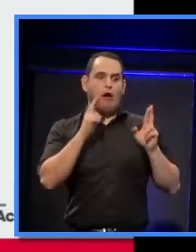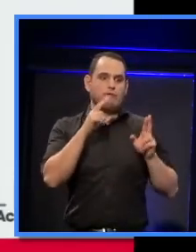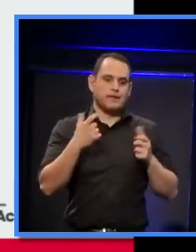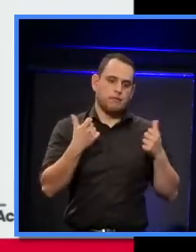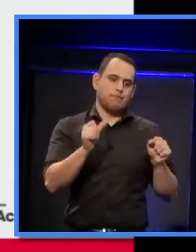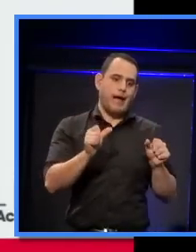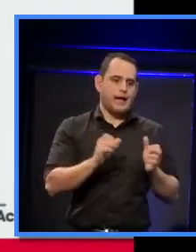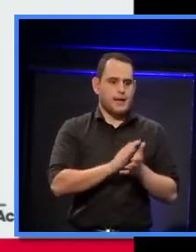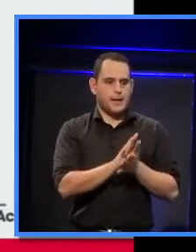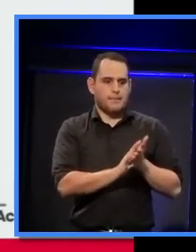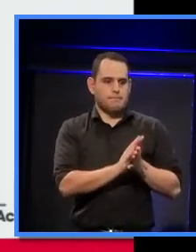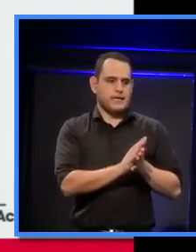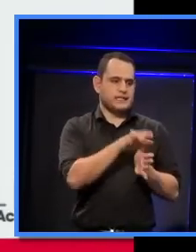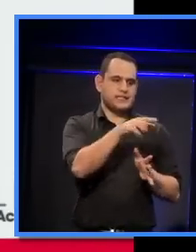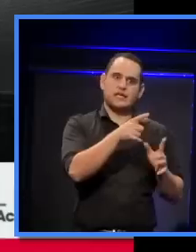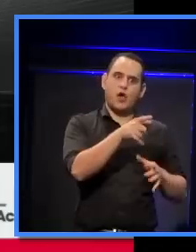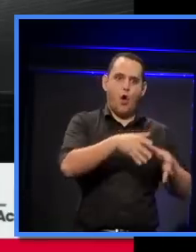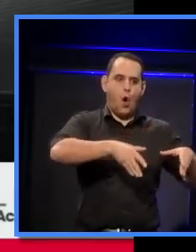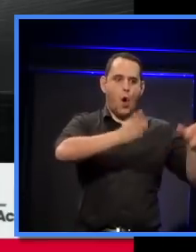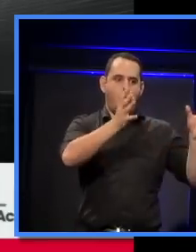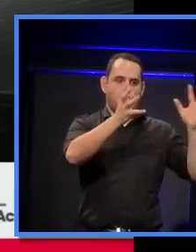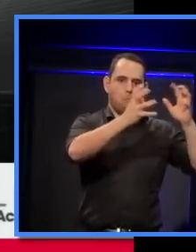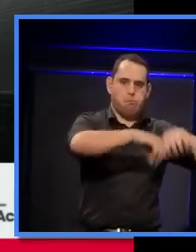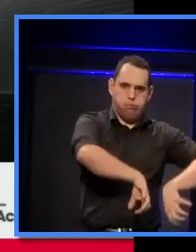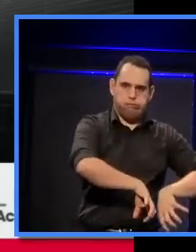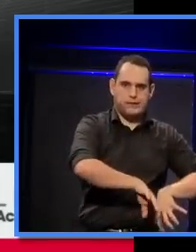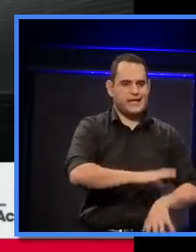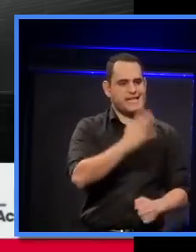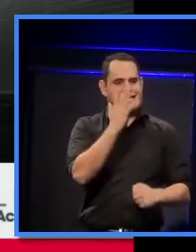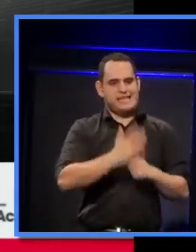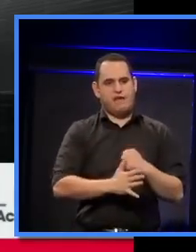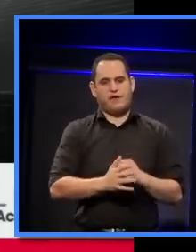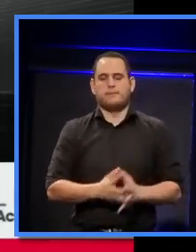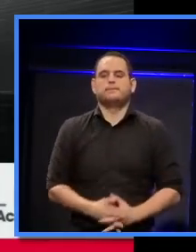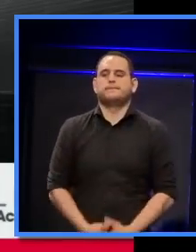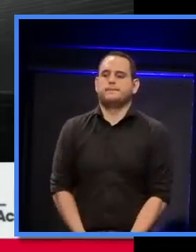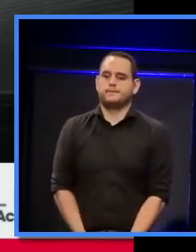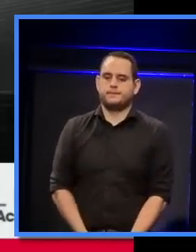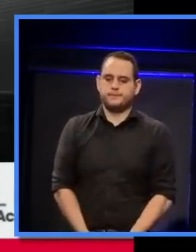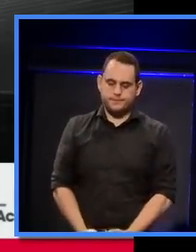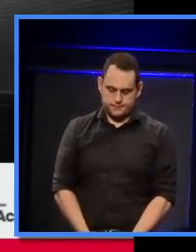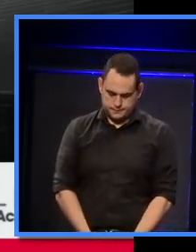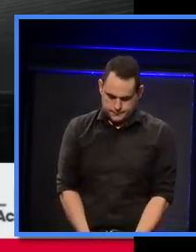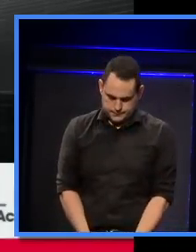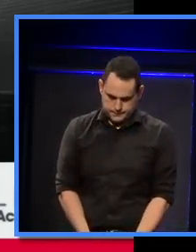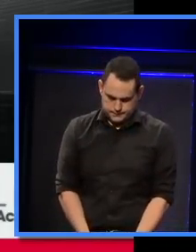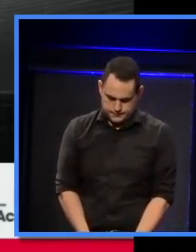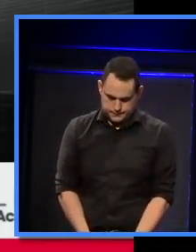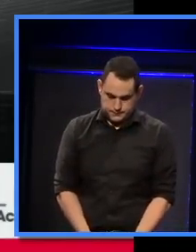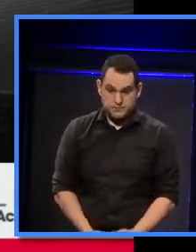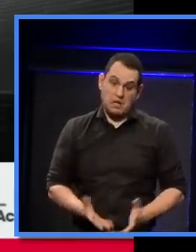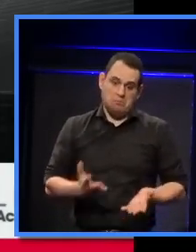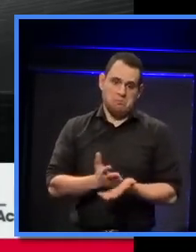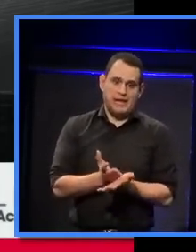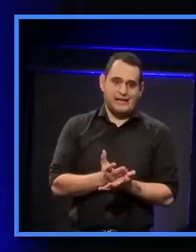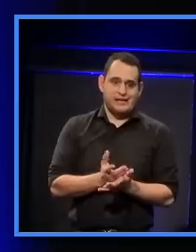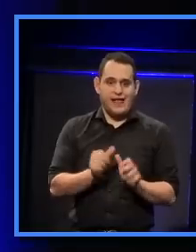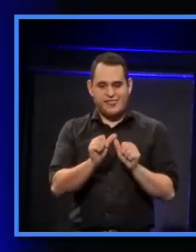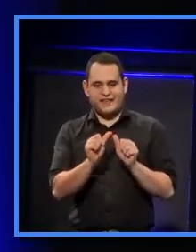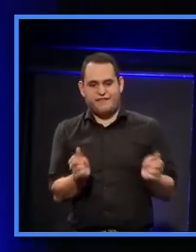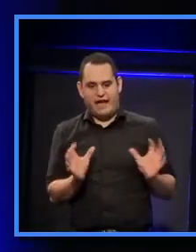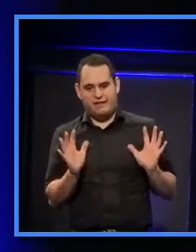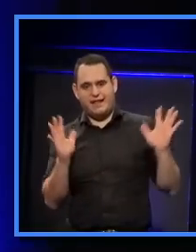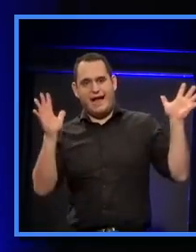fantastic reaction means that will never happen to this building. So, that's the